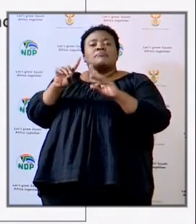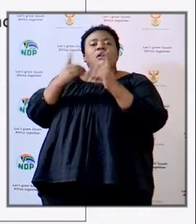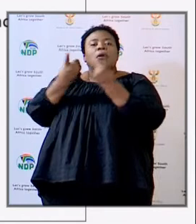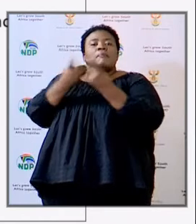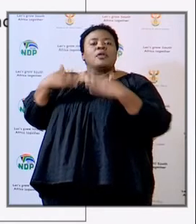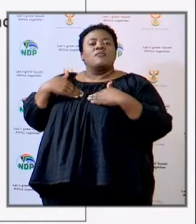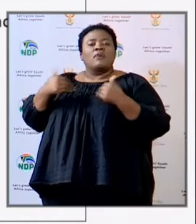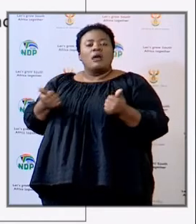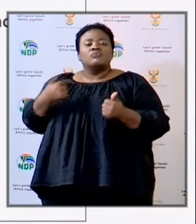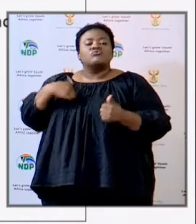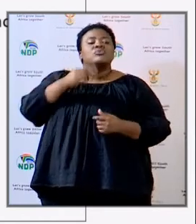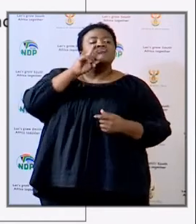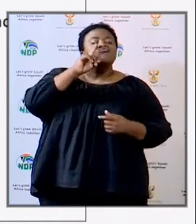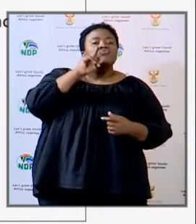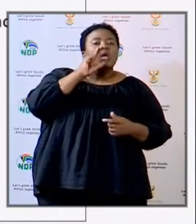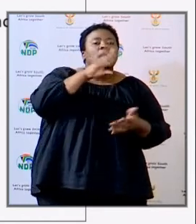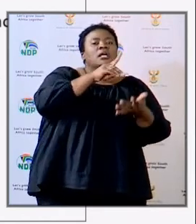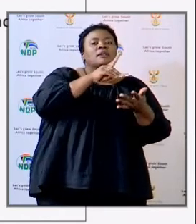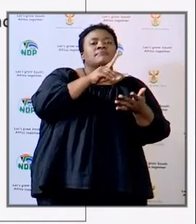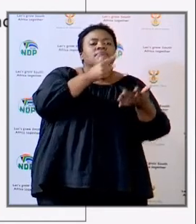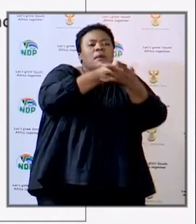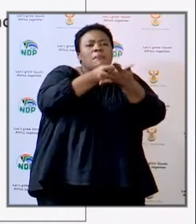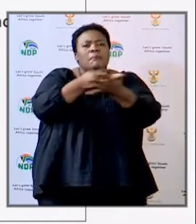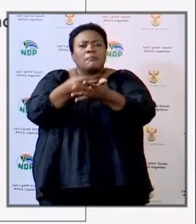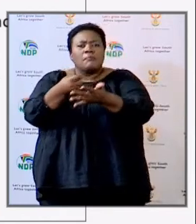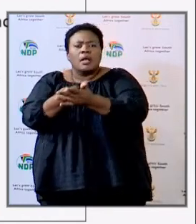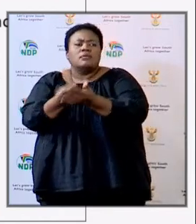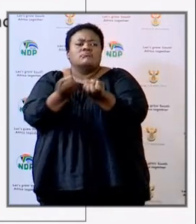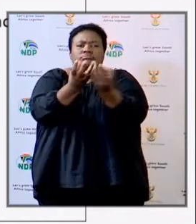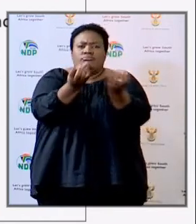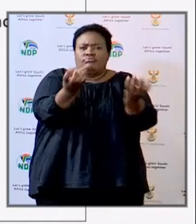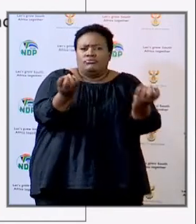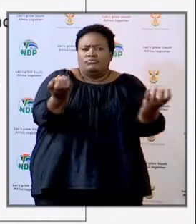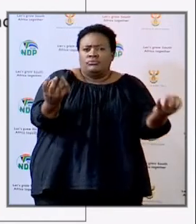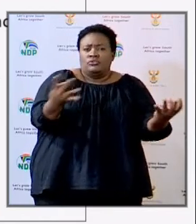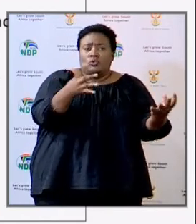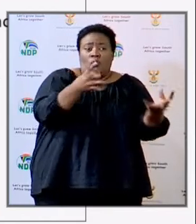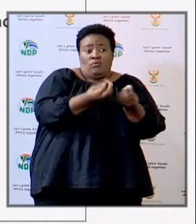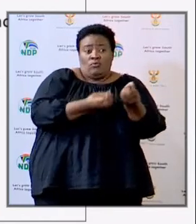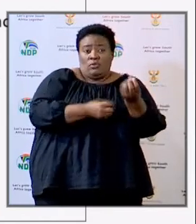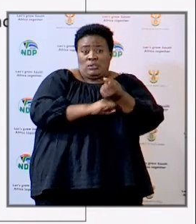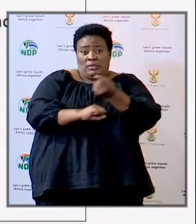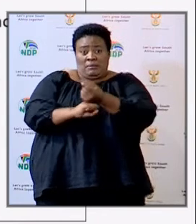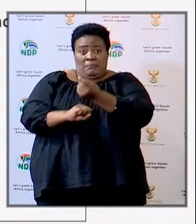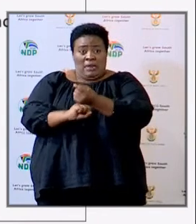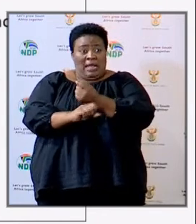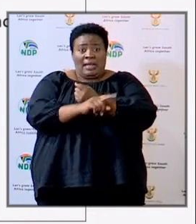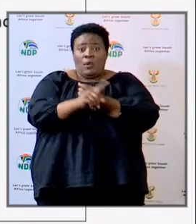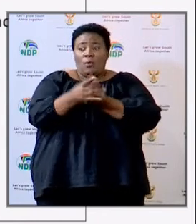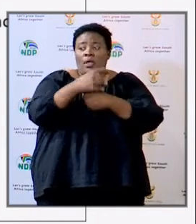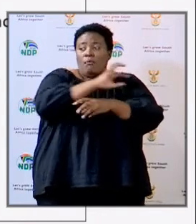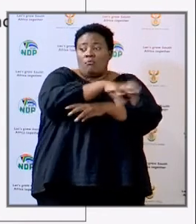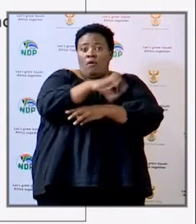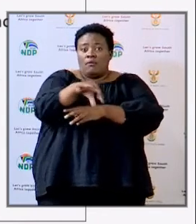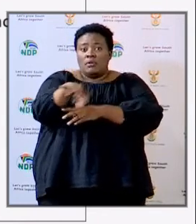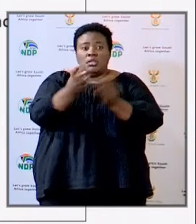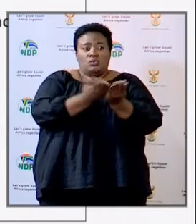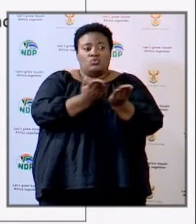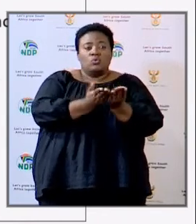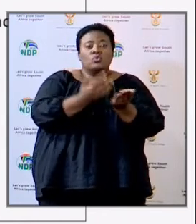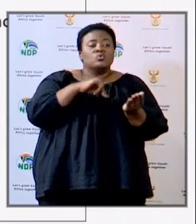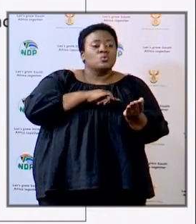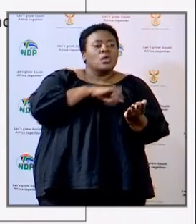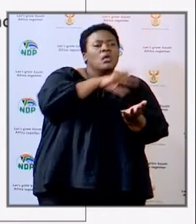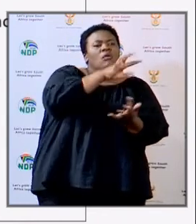tracking the procurement and the distribution of those supplies from the provinces down to the schools. We've been